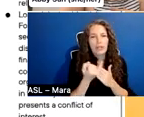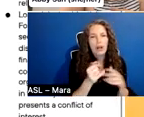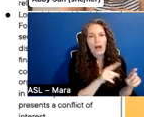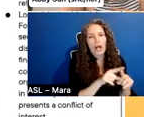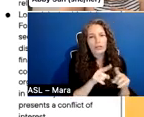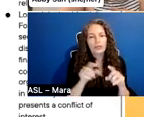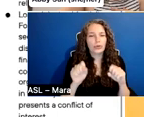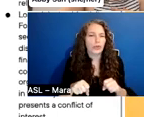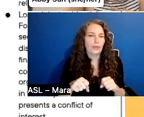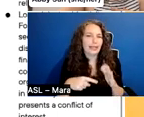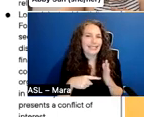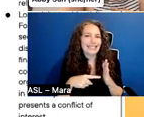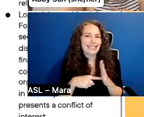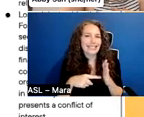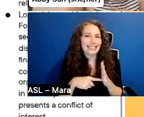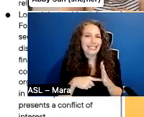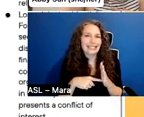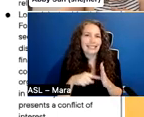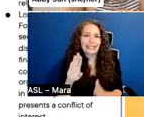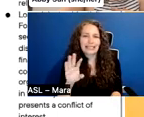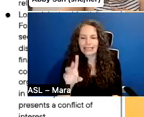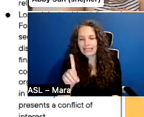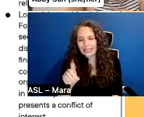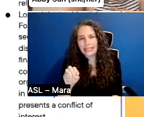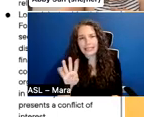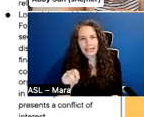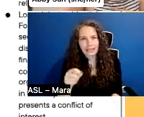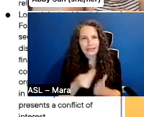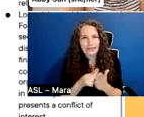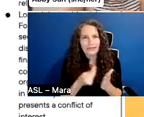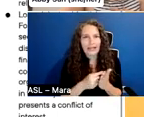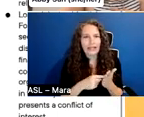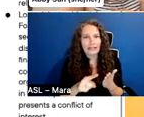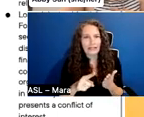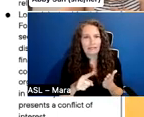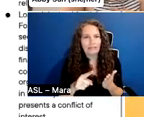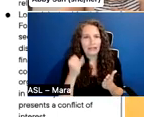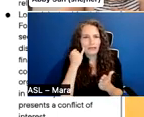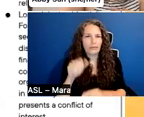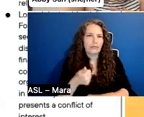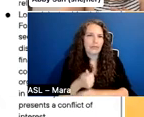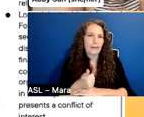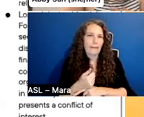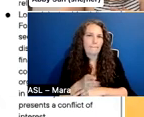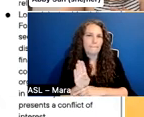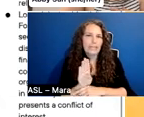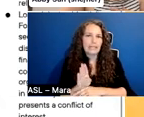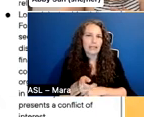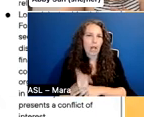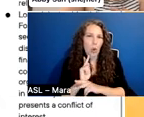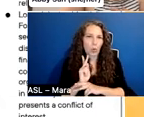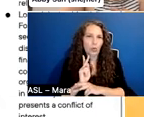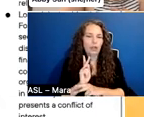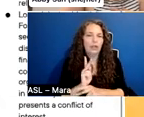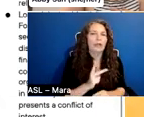a business loan against, um, the film project and any future proceeds and profits. Now that is usually